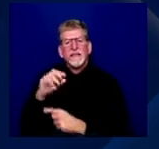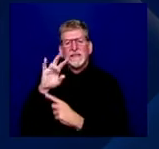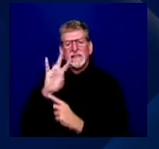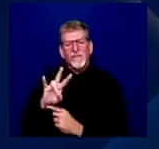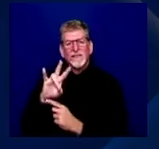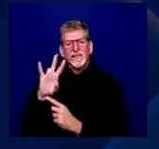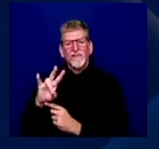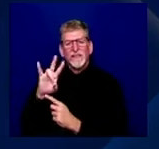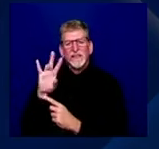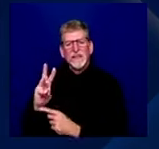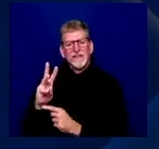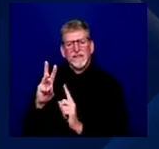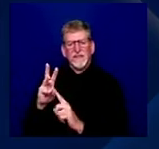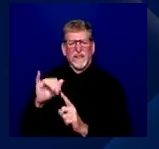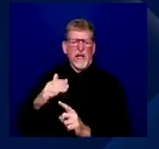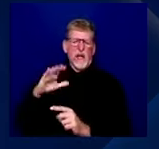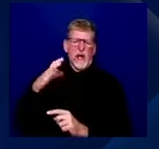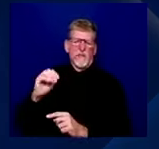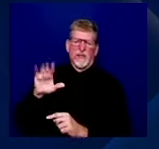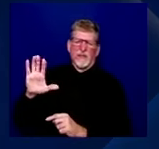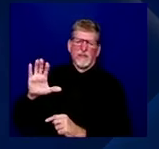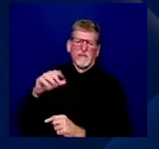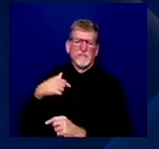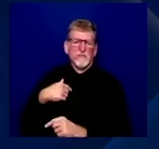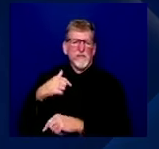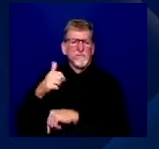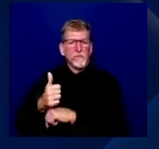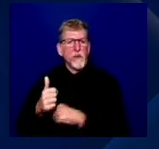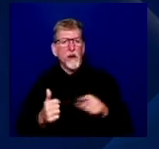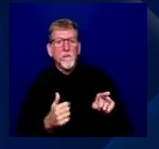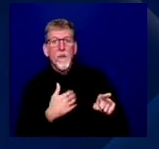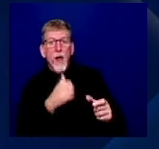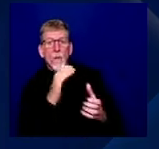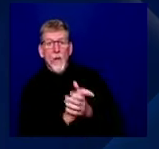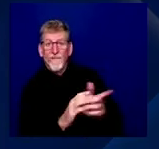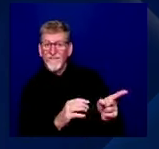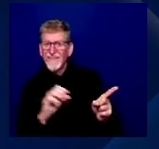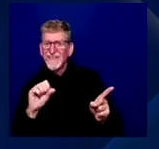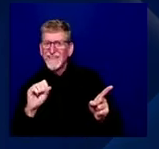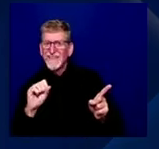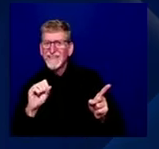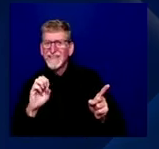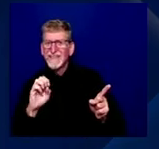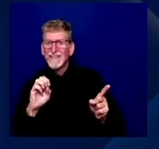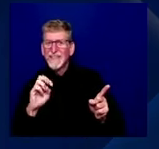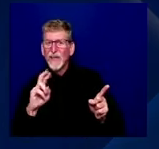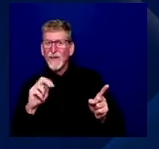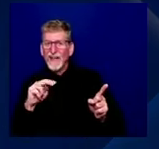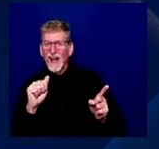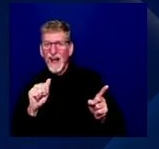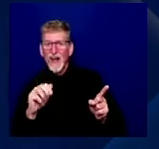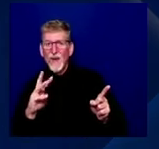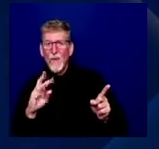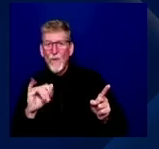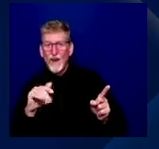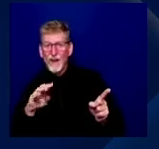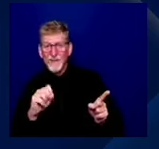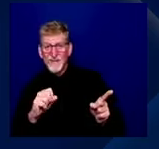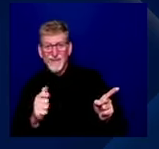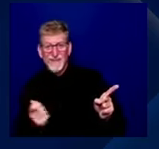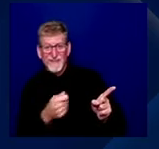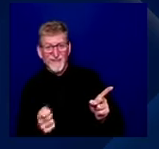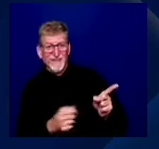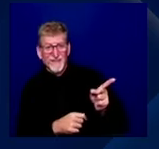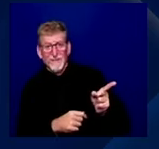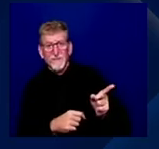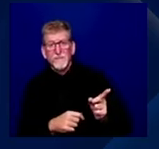you would expect, you know, with all the access we have, all the advantages we have would be getting, you know,